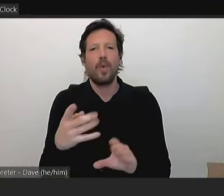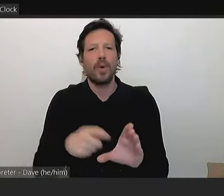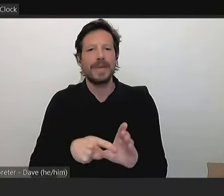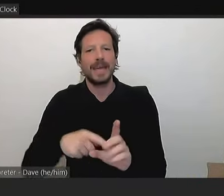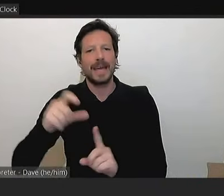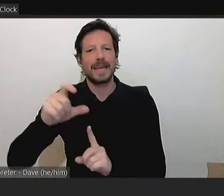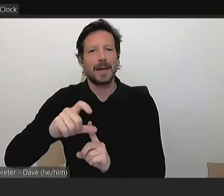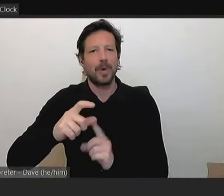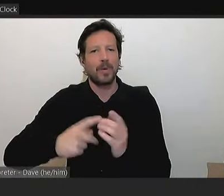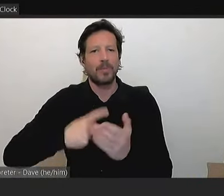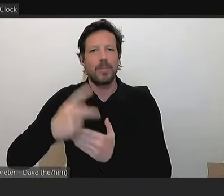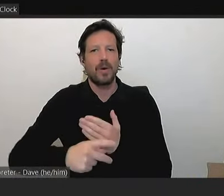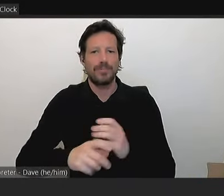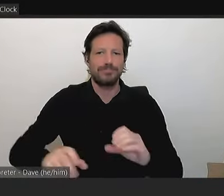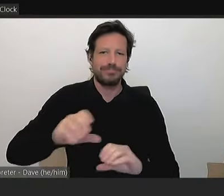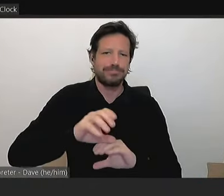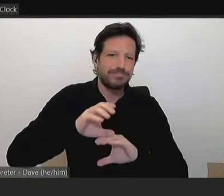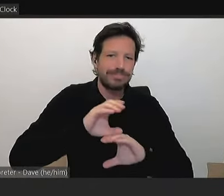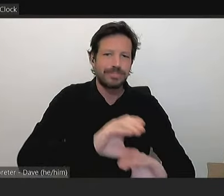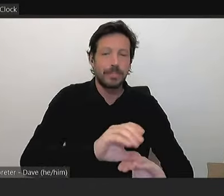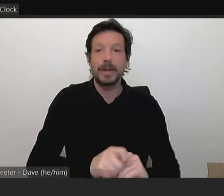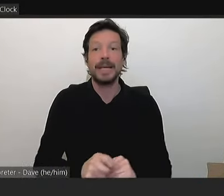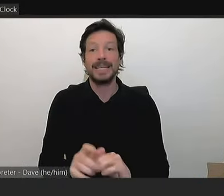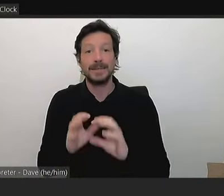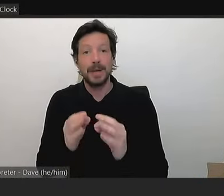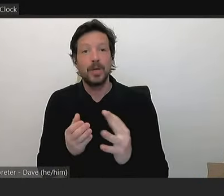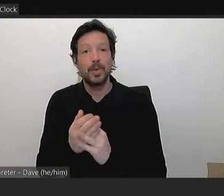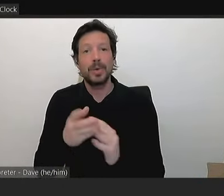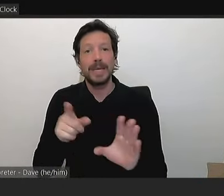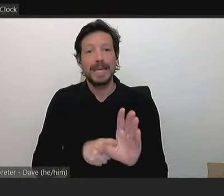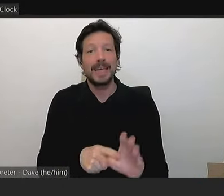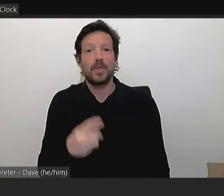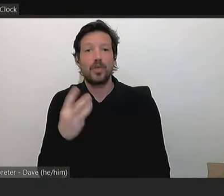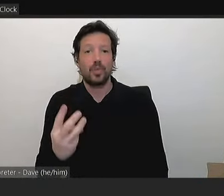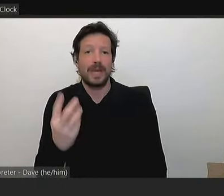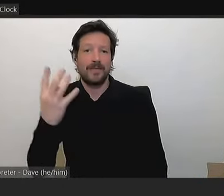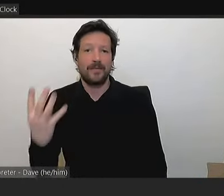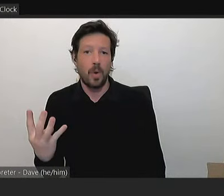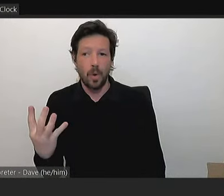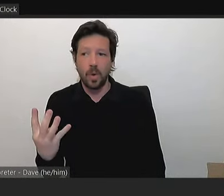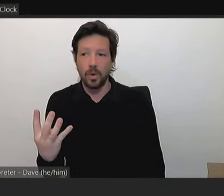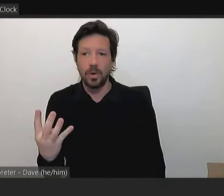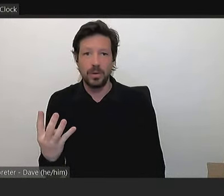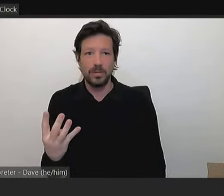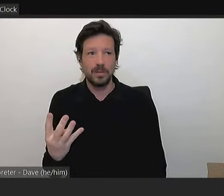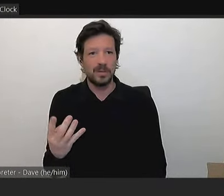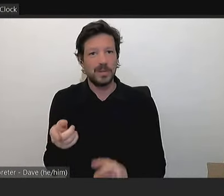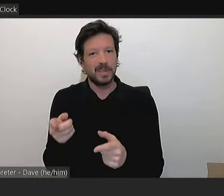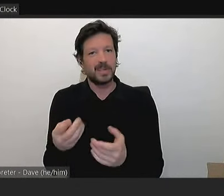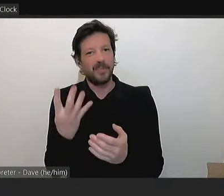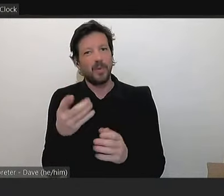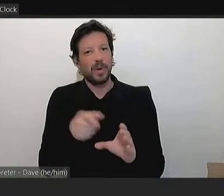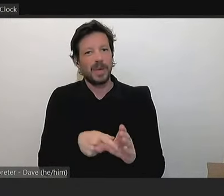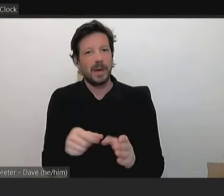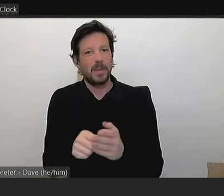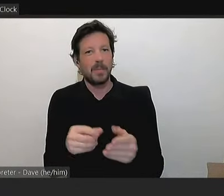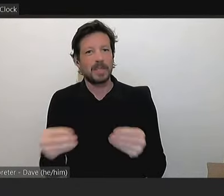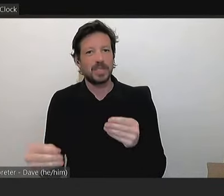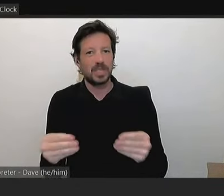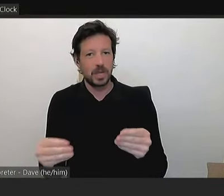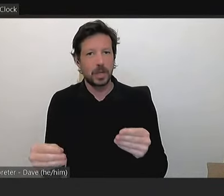particularly in years three and four, you're putting a four-year budget which reduces the